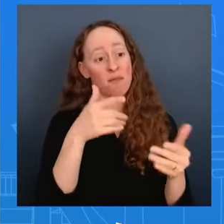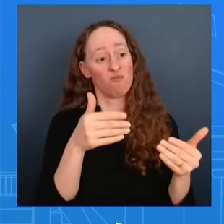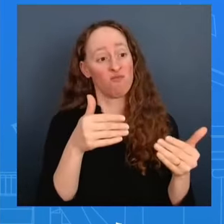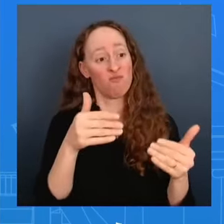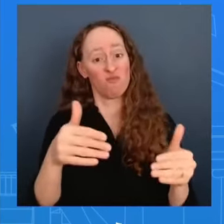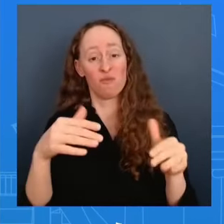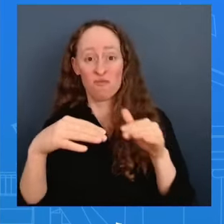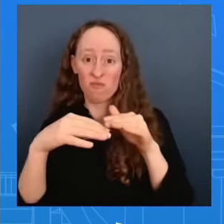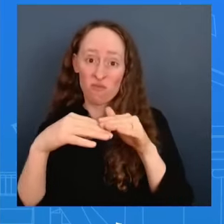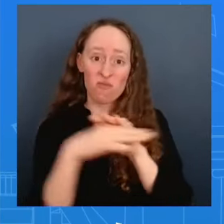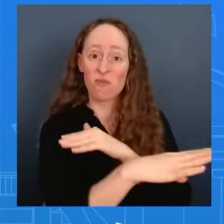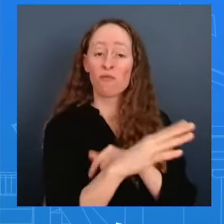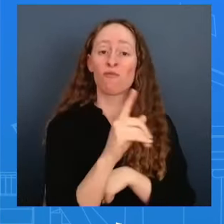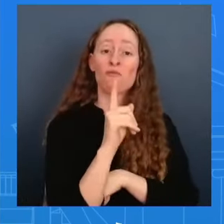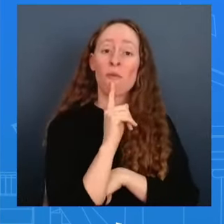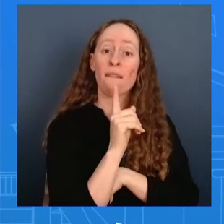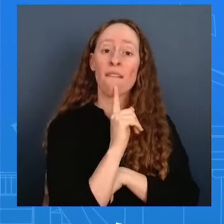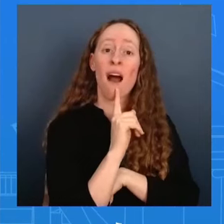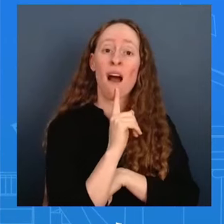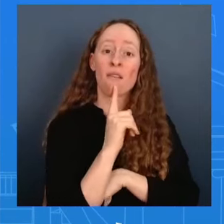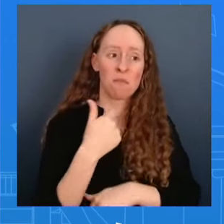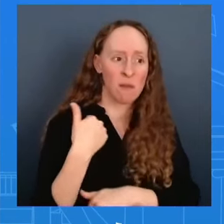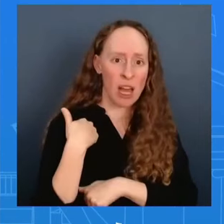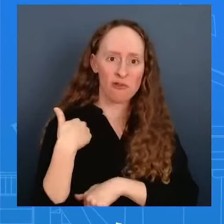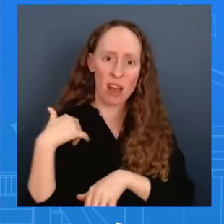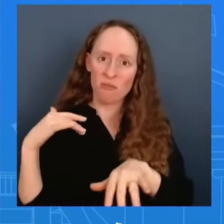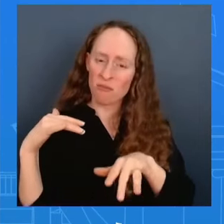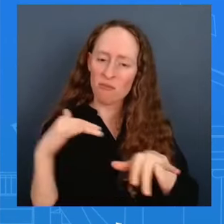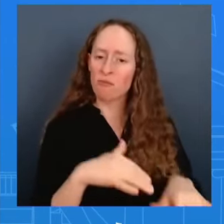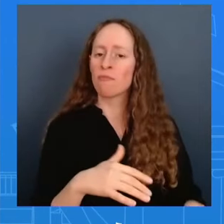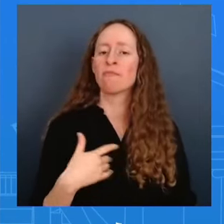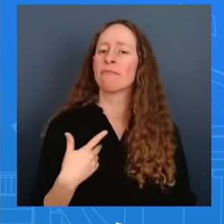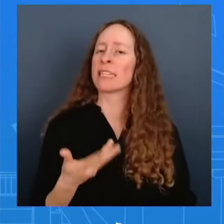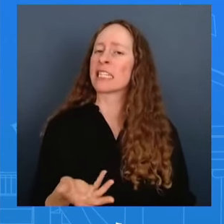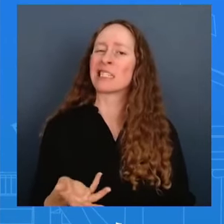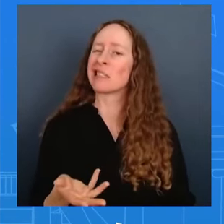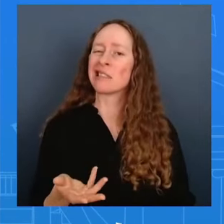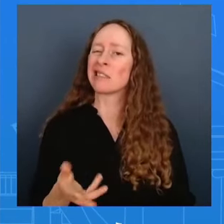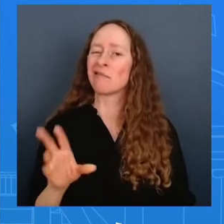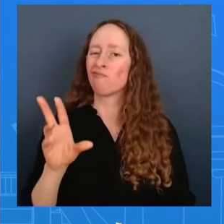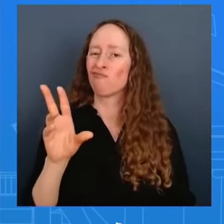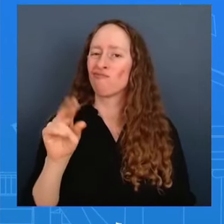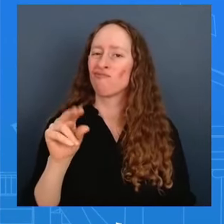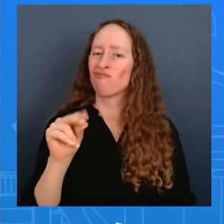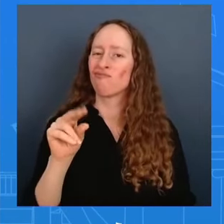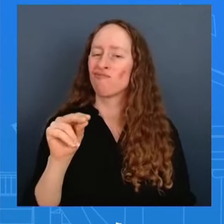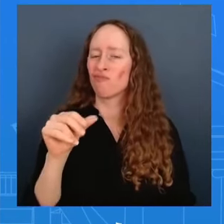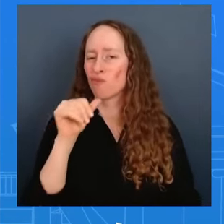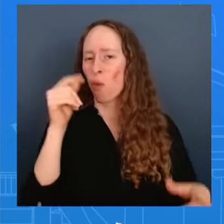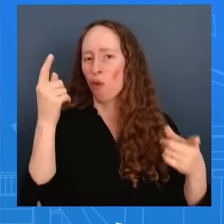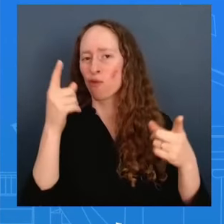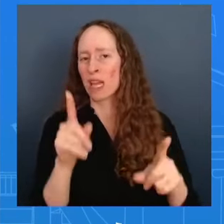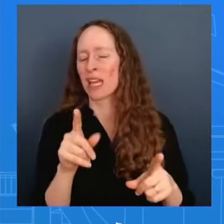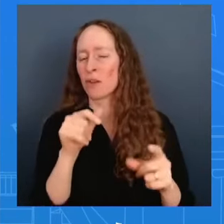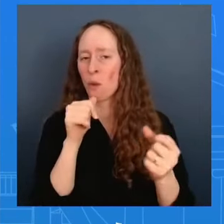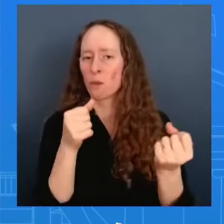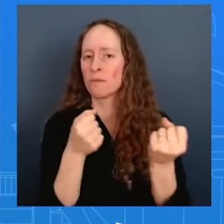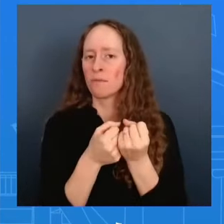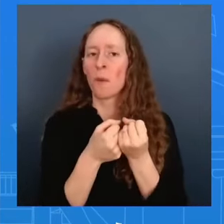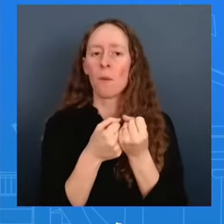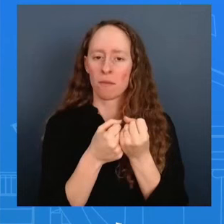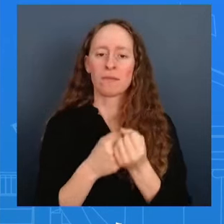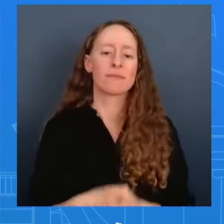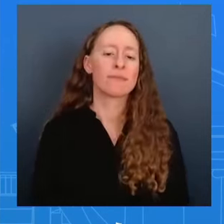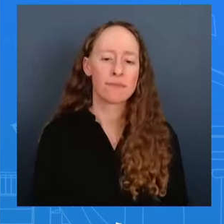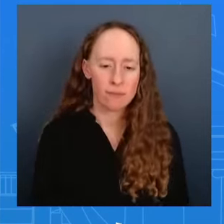that we do not believe that is the way the right way uh to move forward uh and and so we're going to continue to be clear we're going to have a meeting